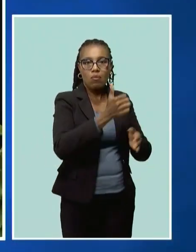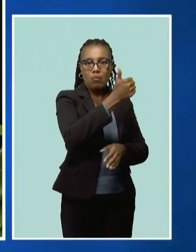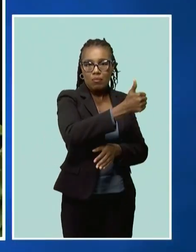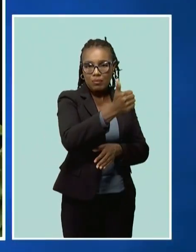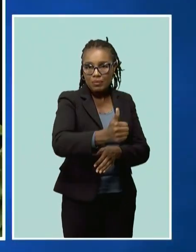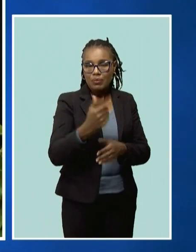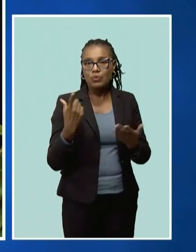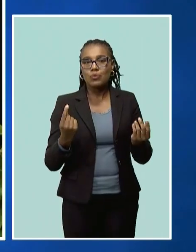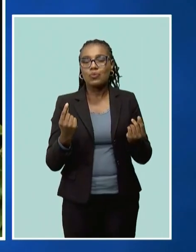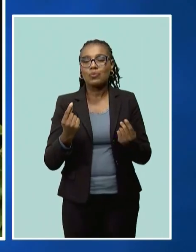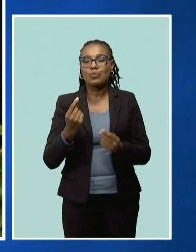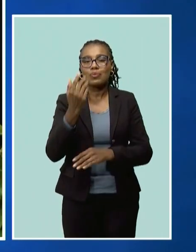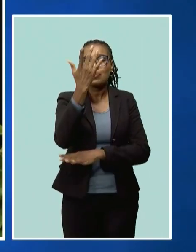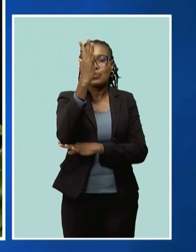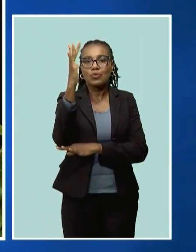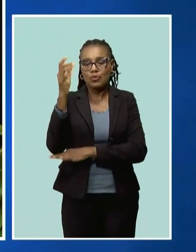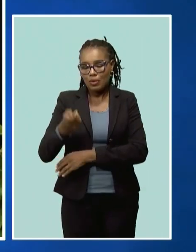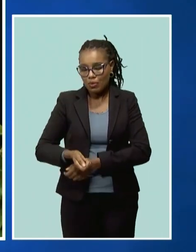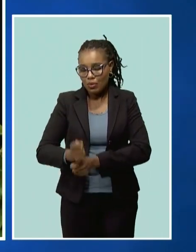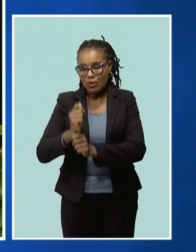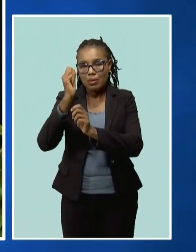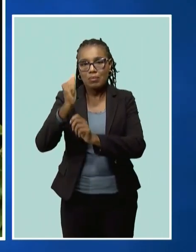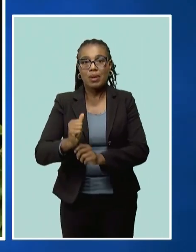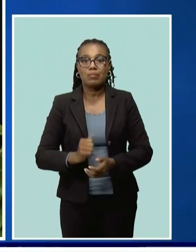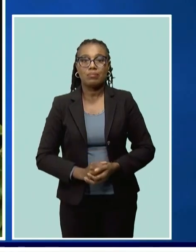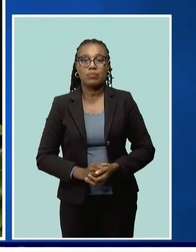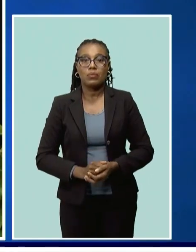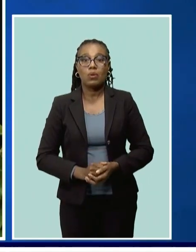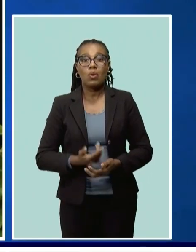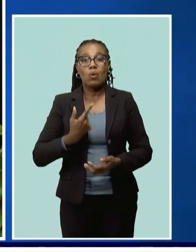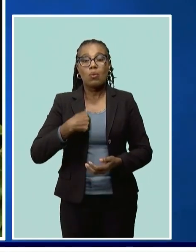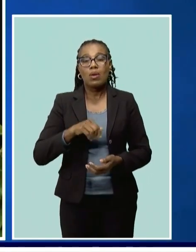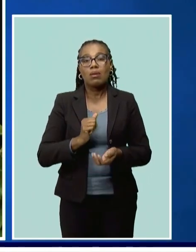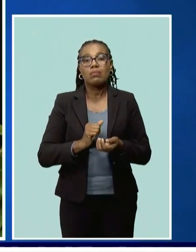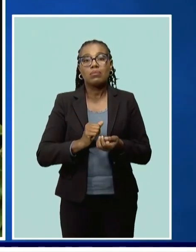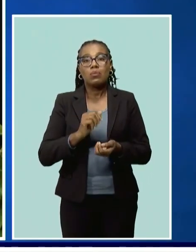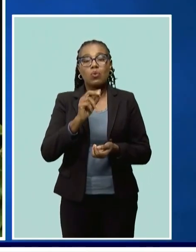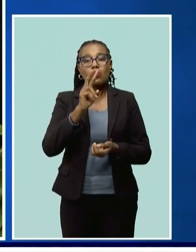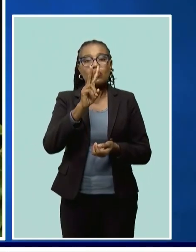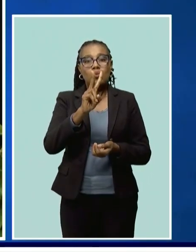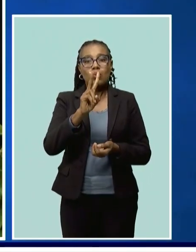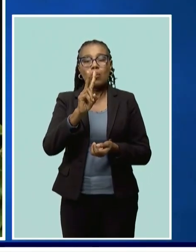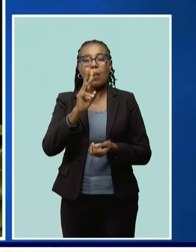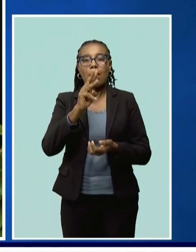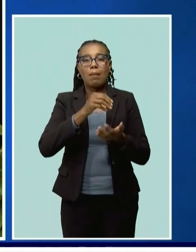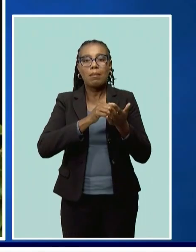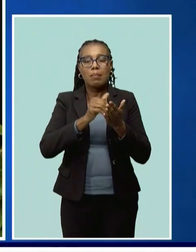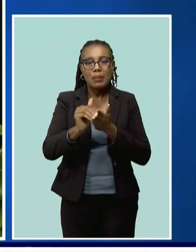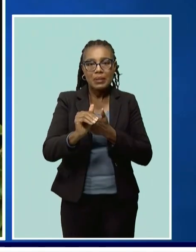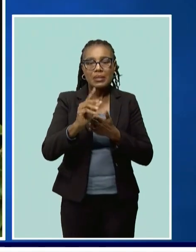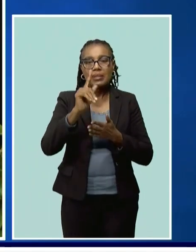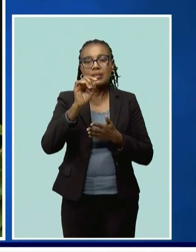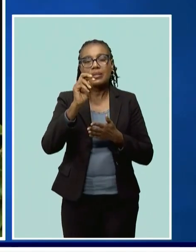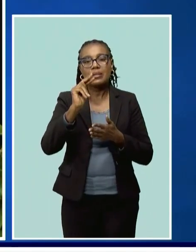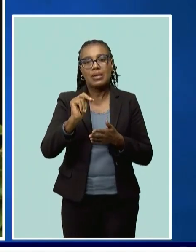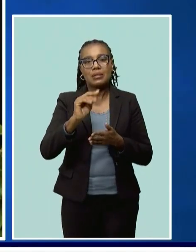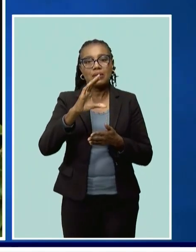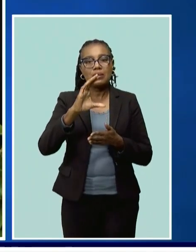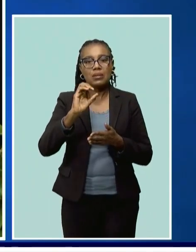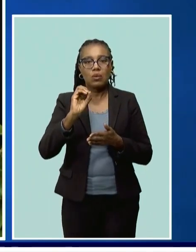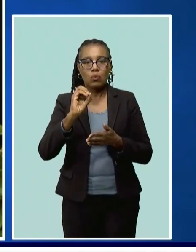We produce about 2 million tons of caramide dioxide at harmful greenhouse gas every single year.